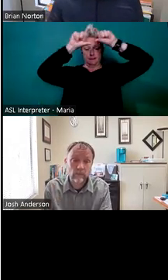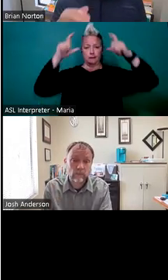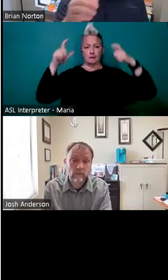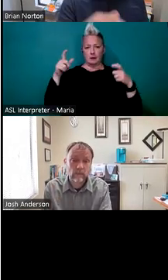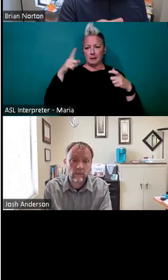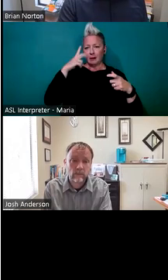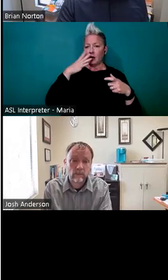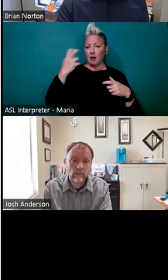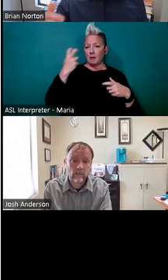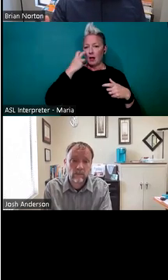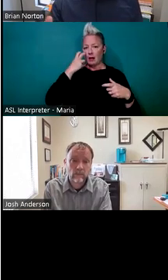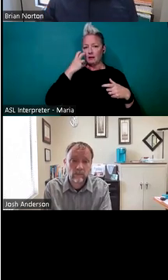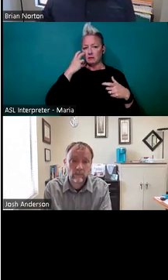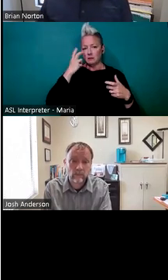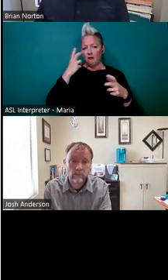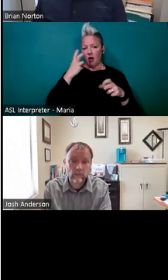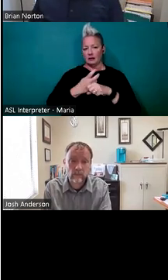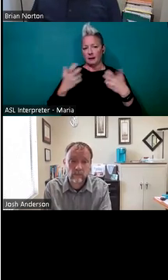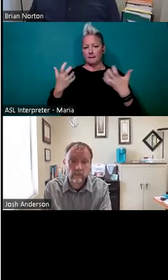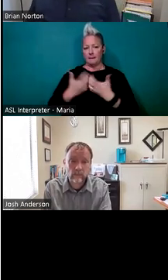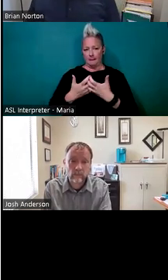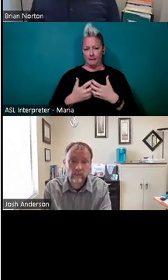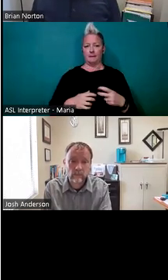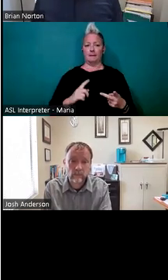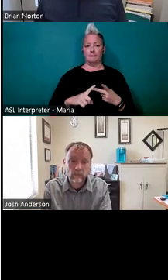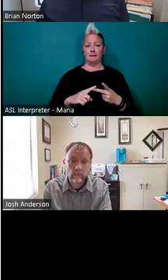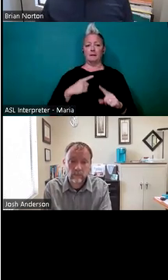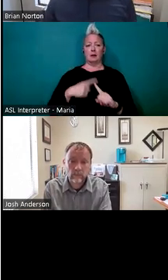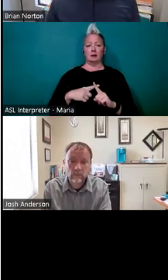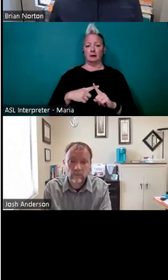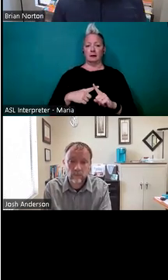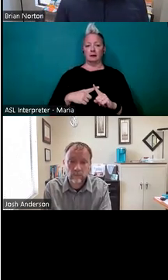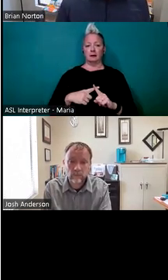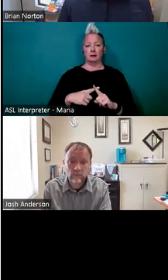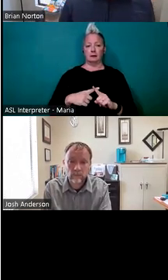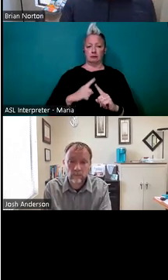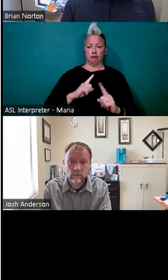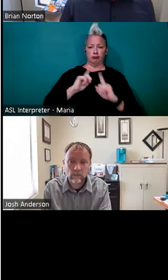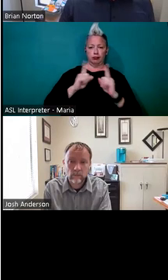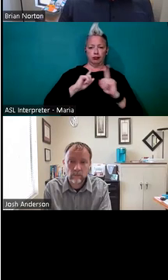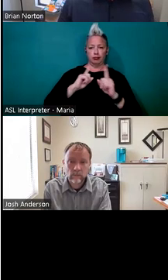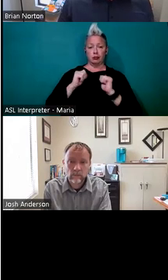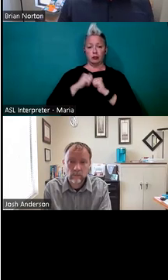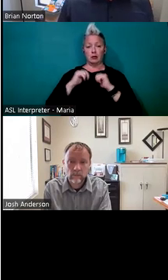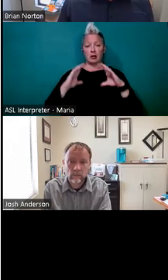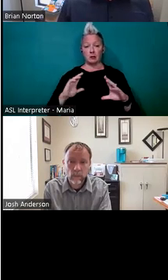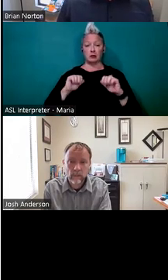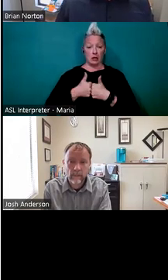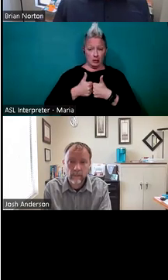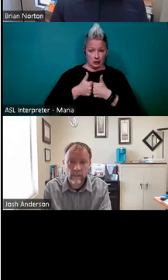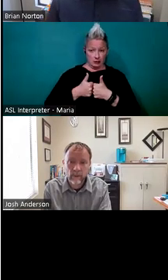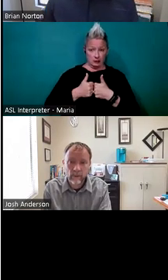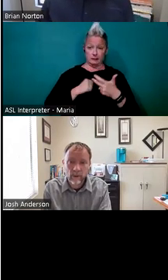the frame to the matte color. Um, and they're also finding interpersonal communication with customers difficult